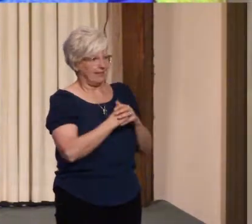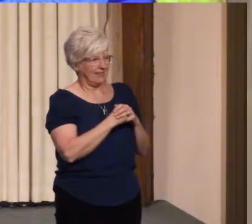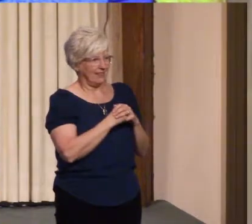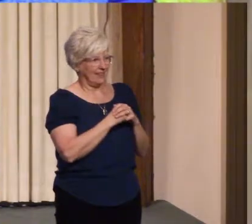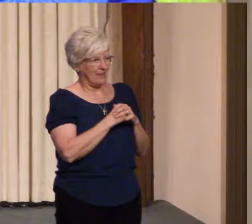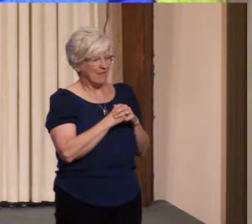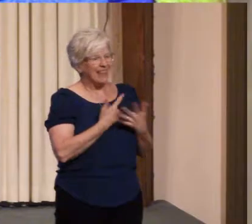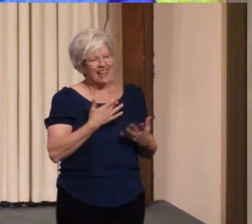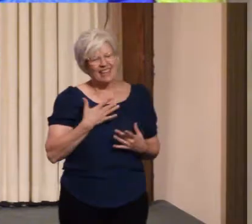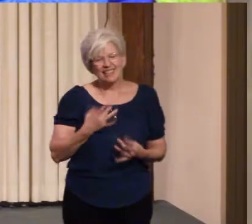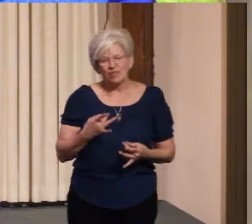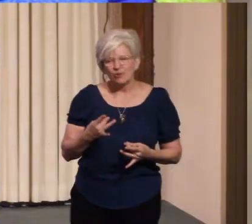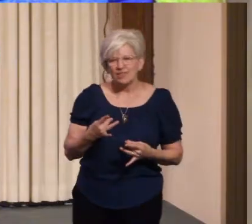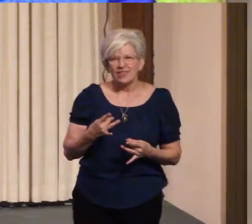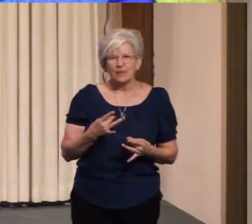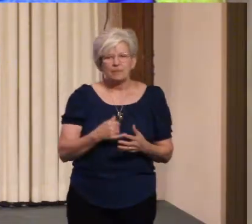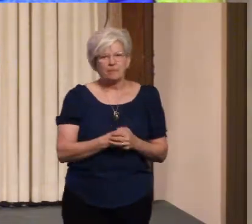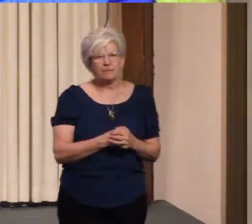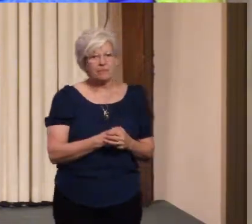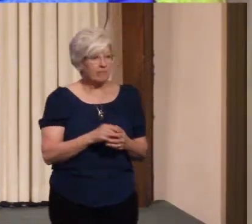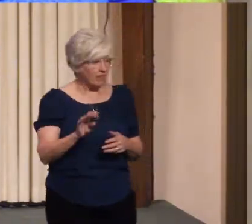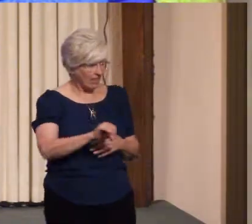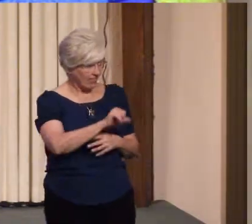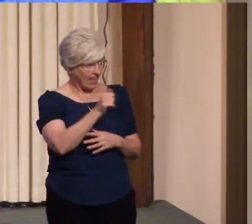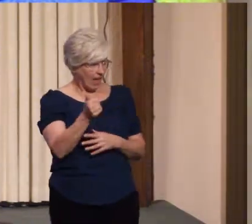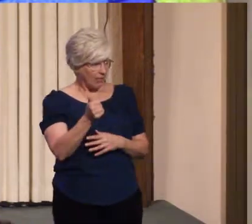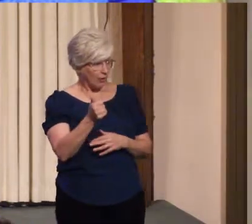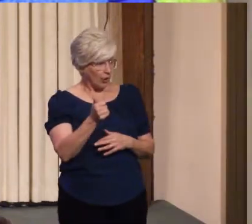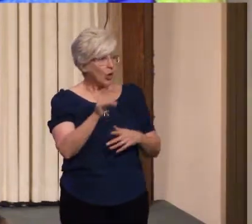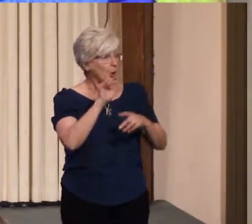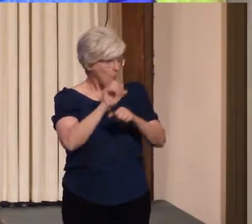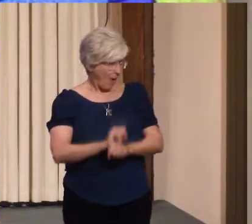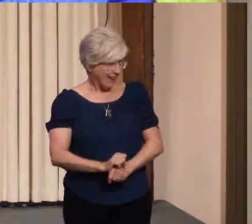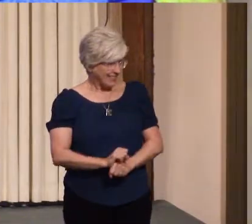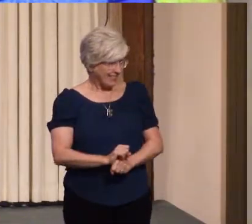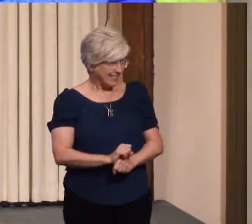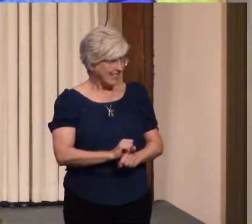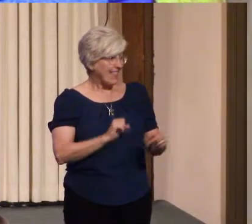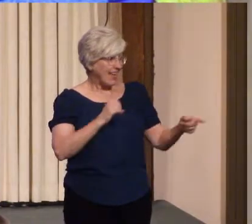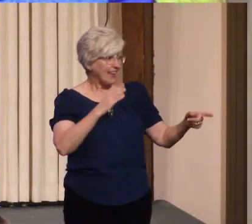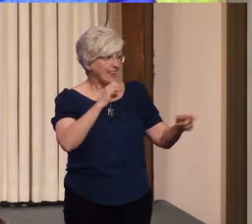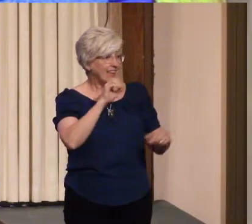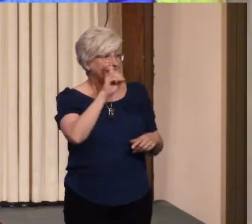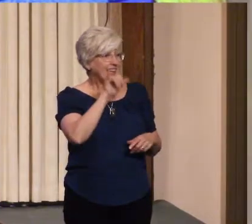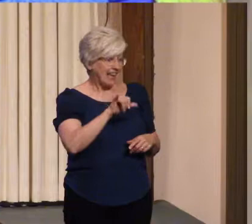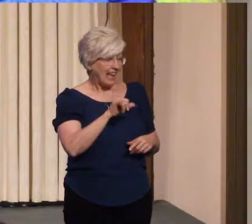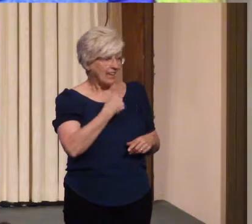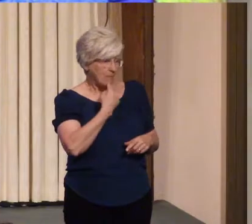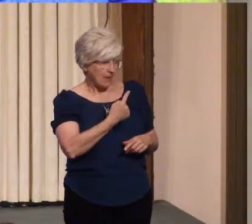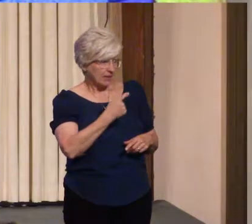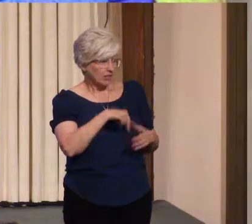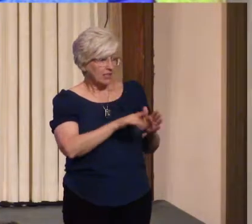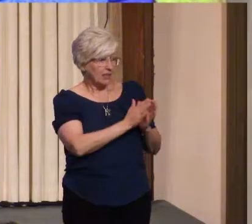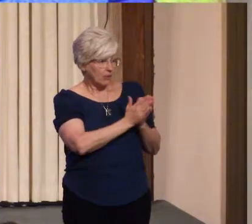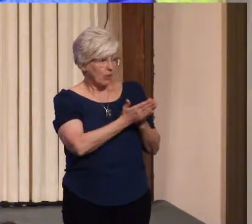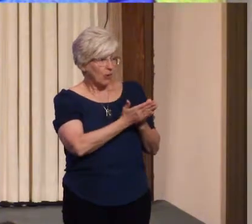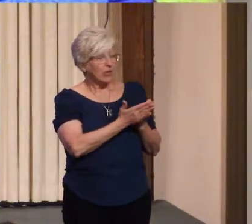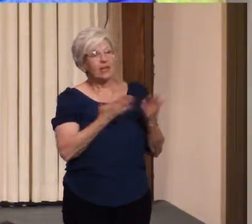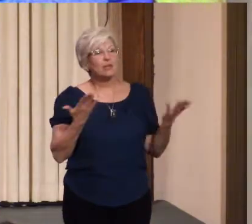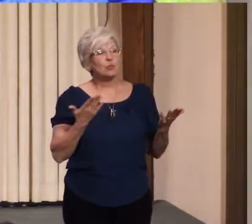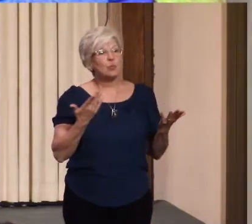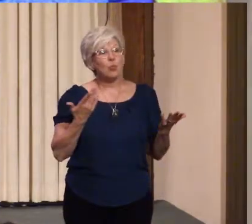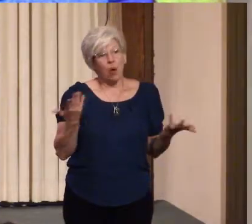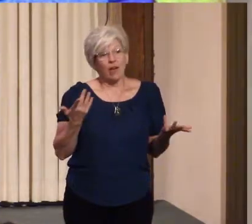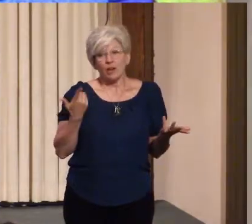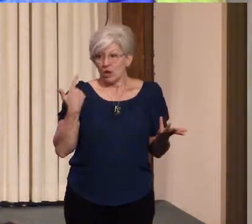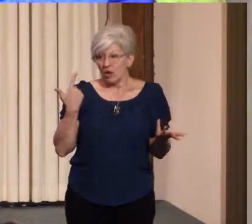It's interesting that the other big practice that she mentions in this first chapter as we begin this study of this is what we have been